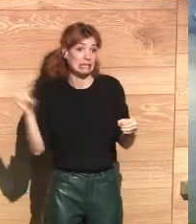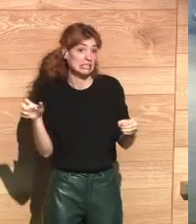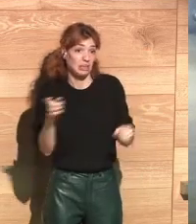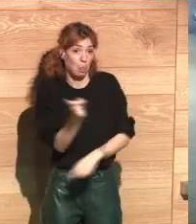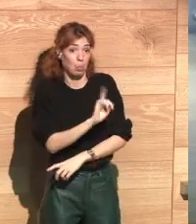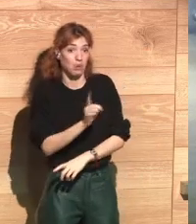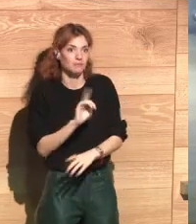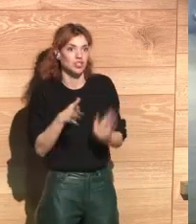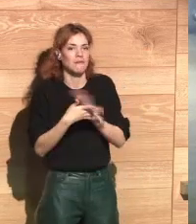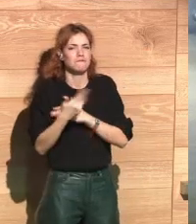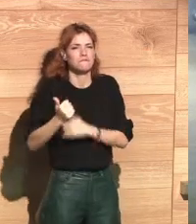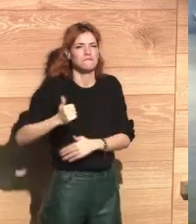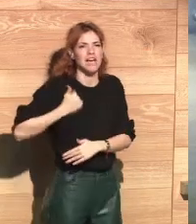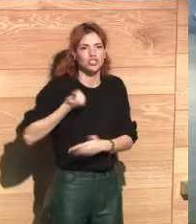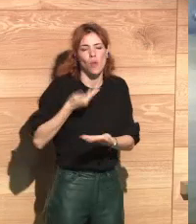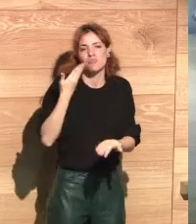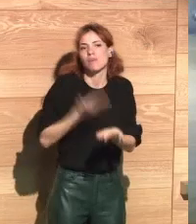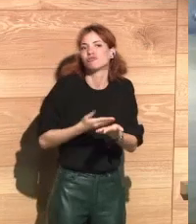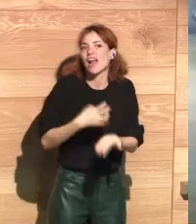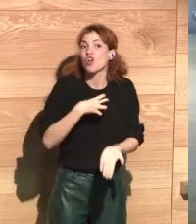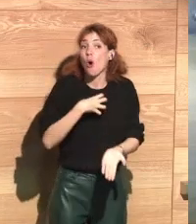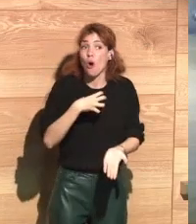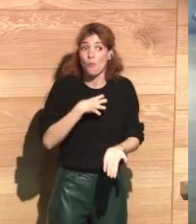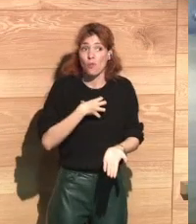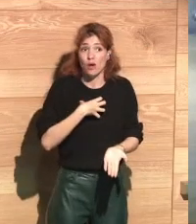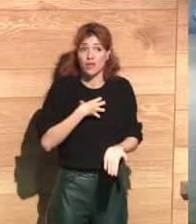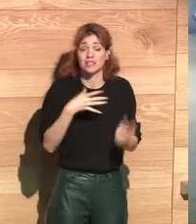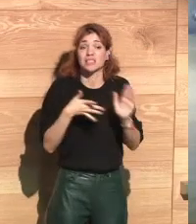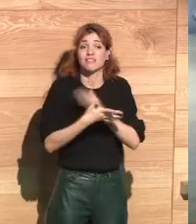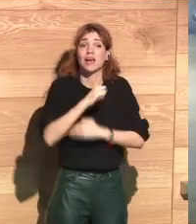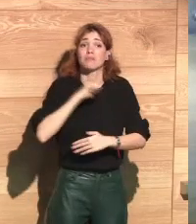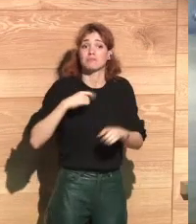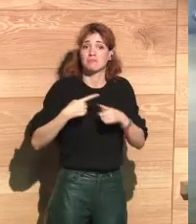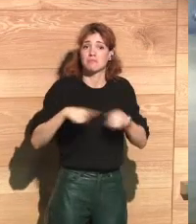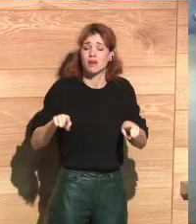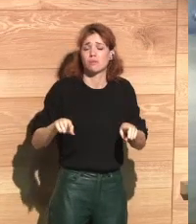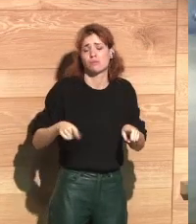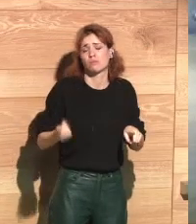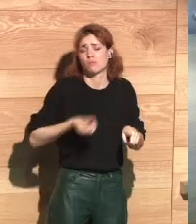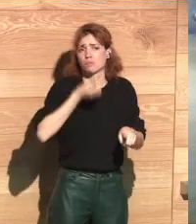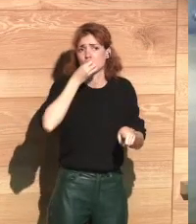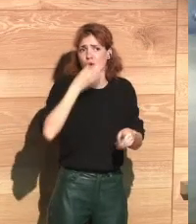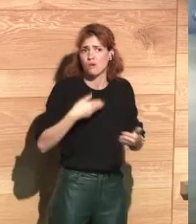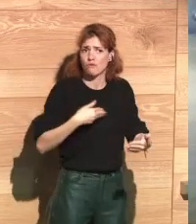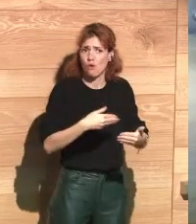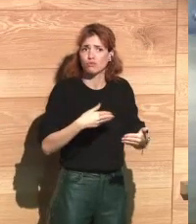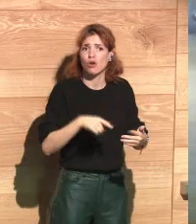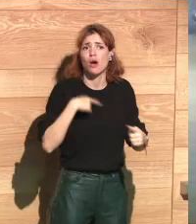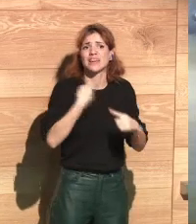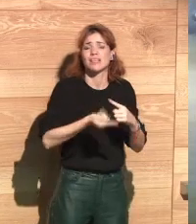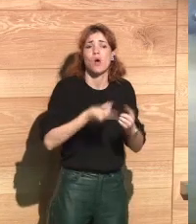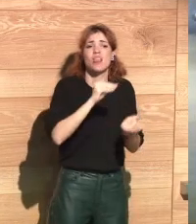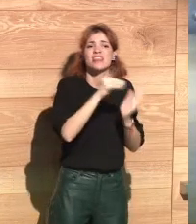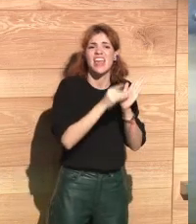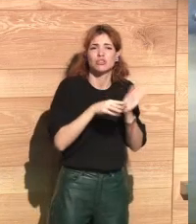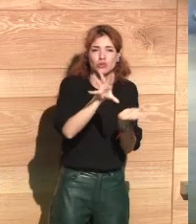And there's no way you can prove this, that what they told you is true or false. And this is very promising if we